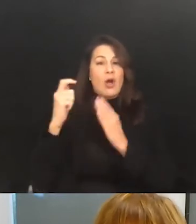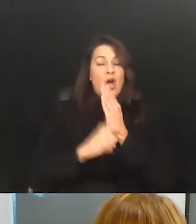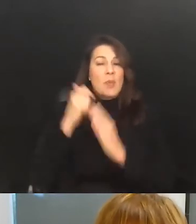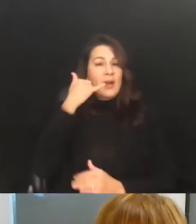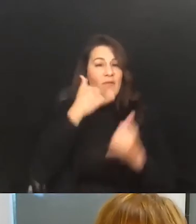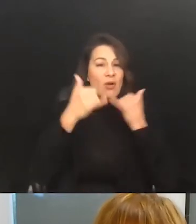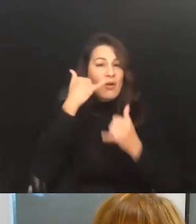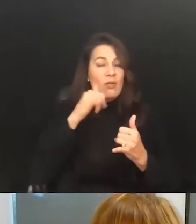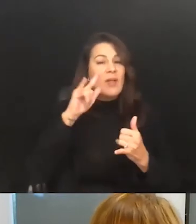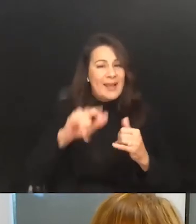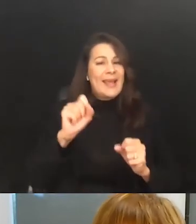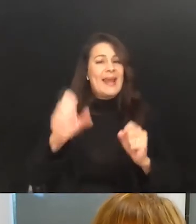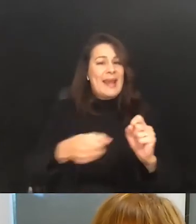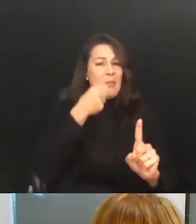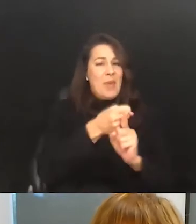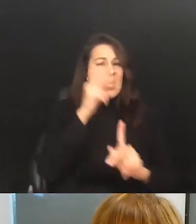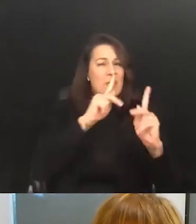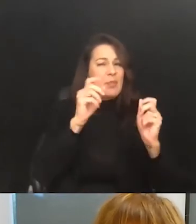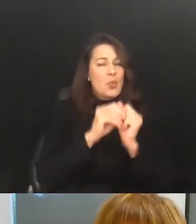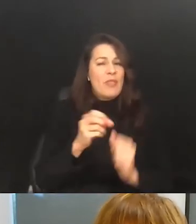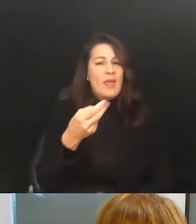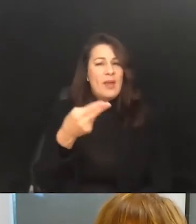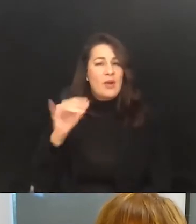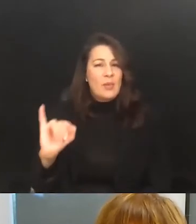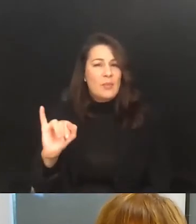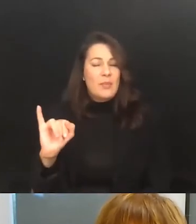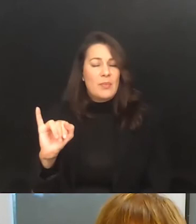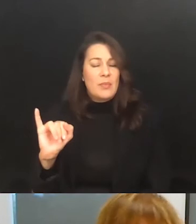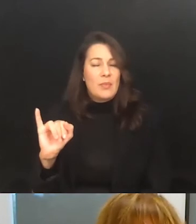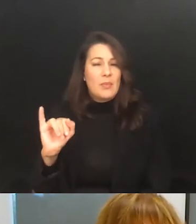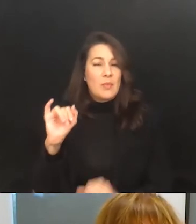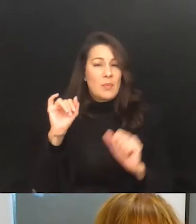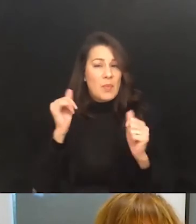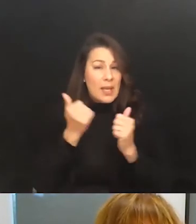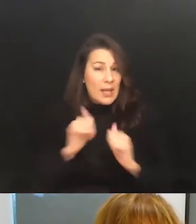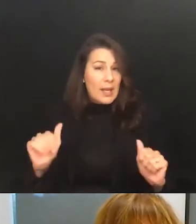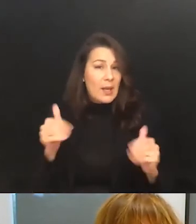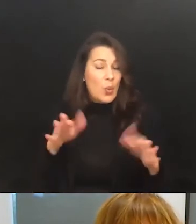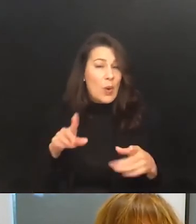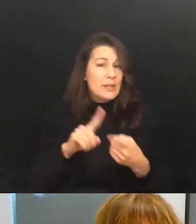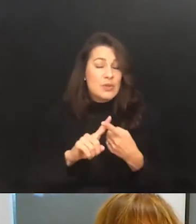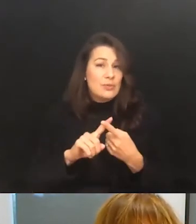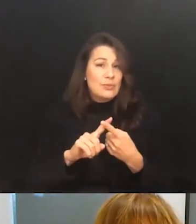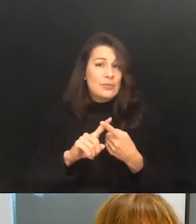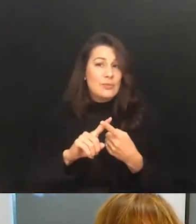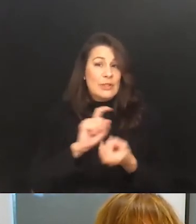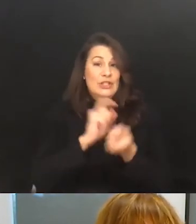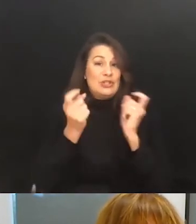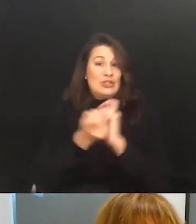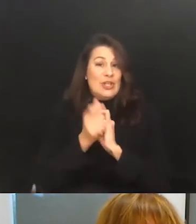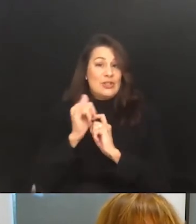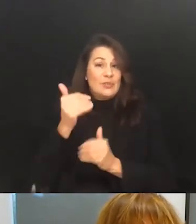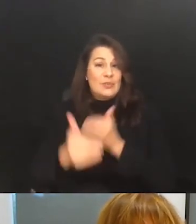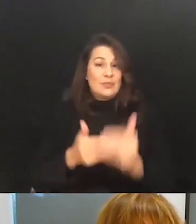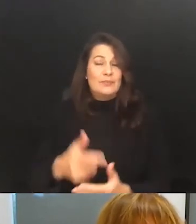hearing impairments. Do you know of any solutions that can circumvent these calls? Maybe you might know, Betsy. Is there anything to help